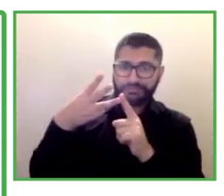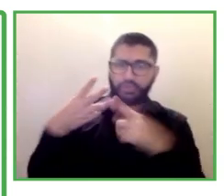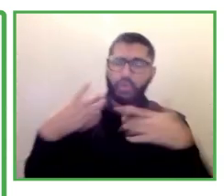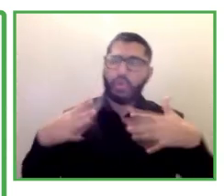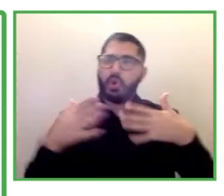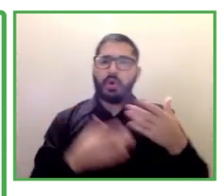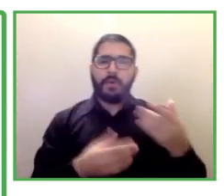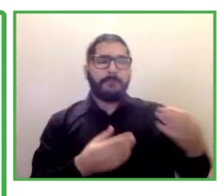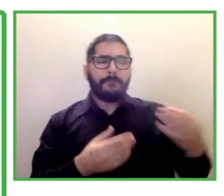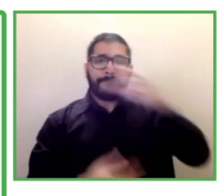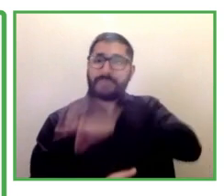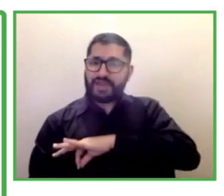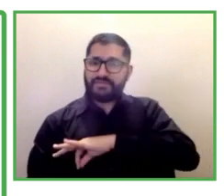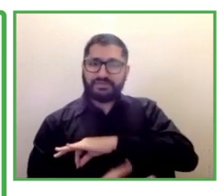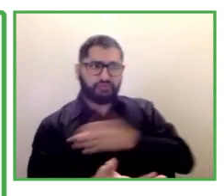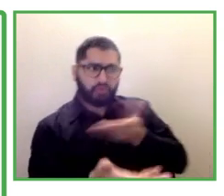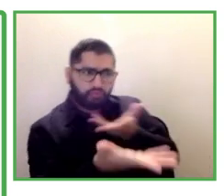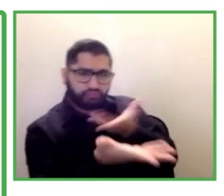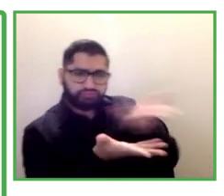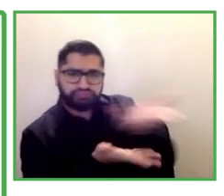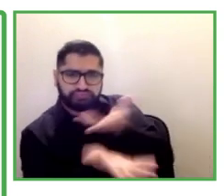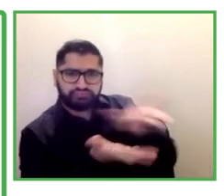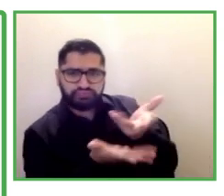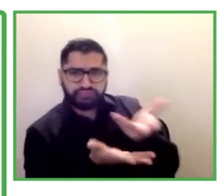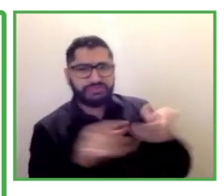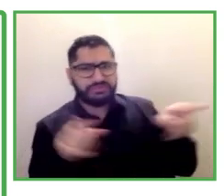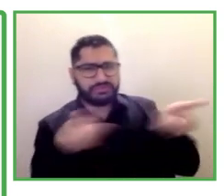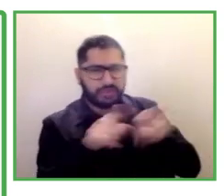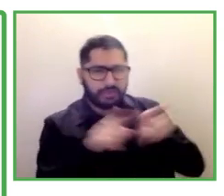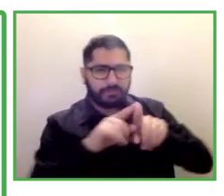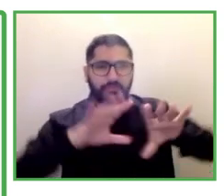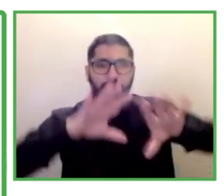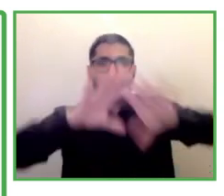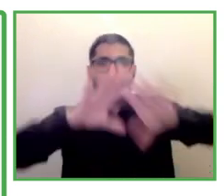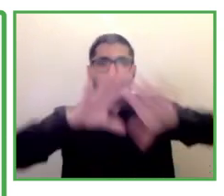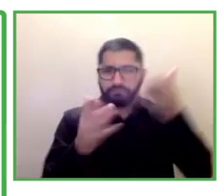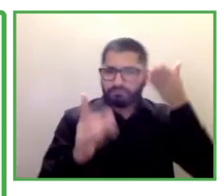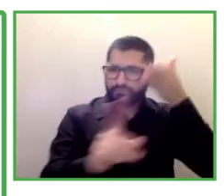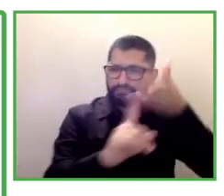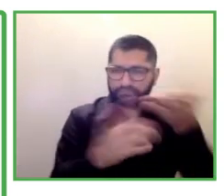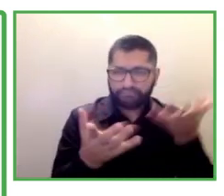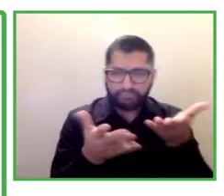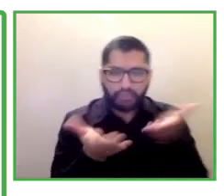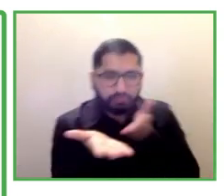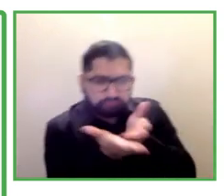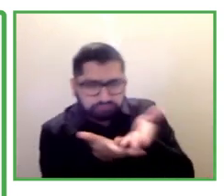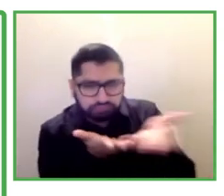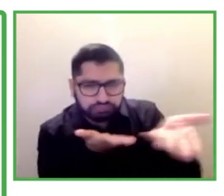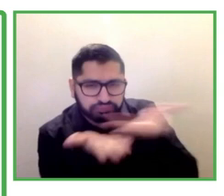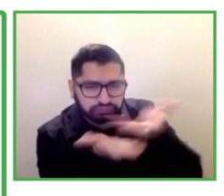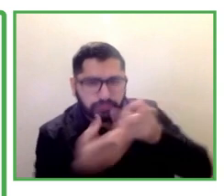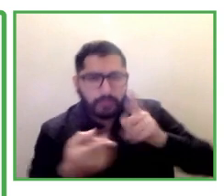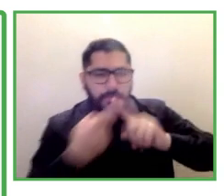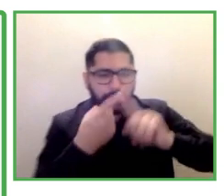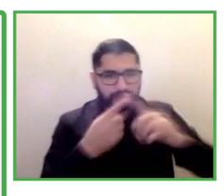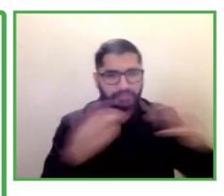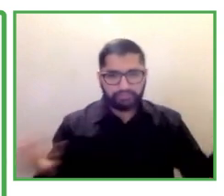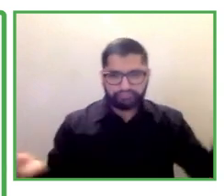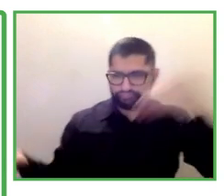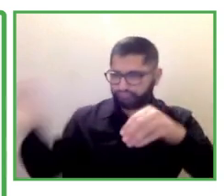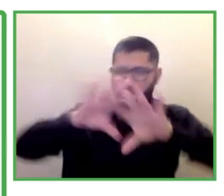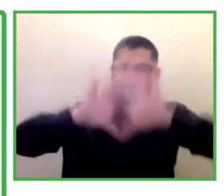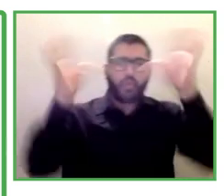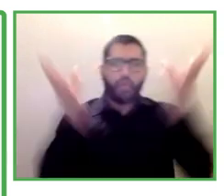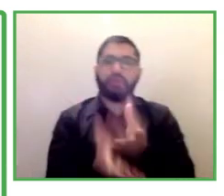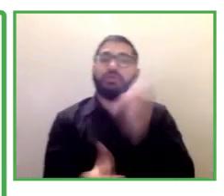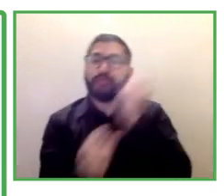for managers it's a chance for them to upskill and really better understand what disability is and feel more confident to welcome someone with disability into their